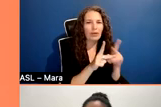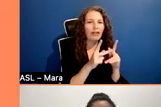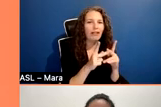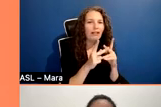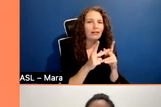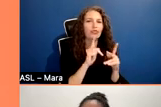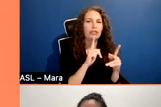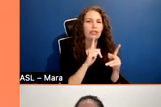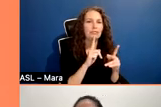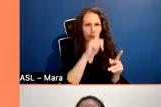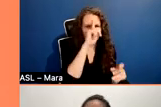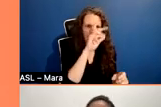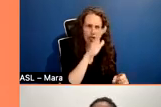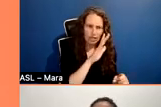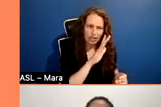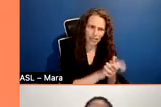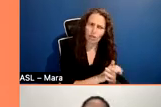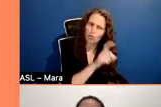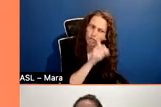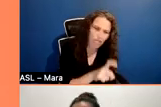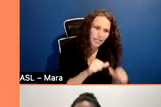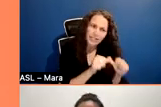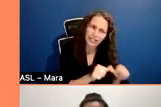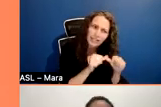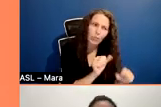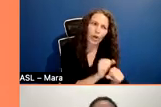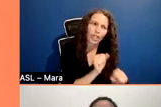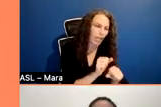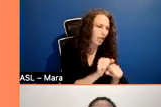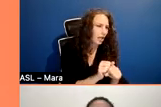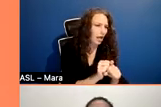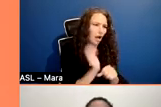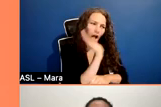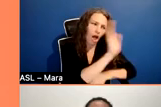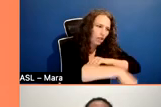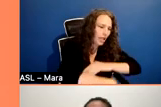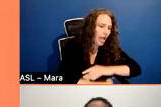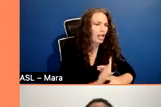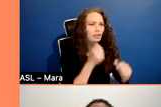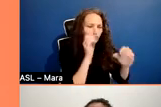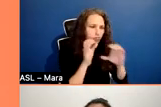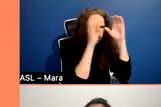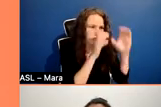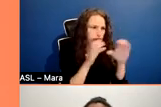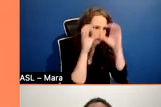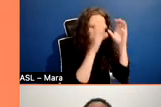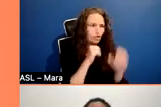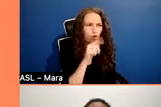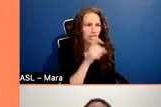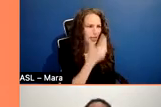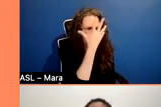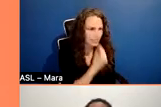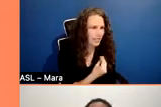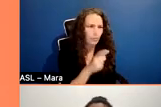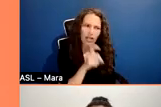like you can stay up till 3 AM or not sleep because you have an edit to finish. Um, and we haven't really talked about the challenges